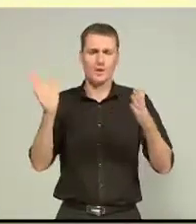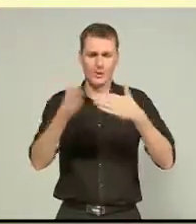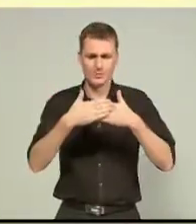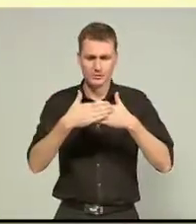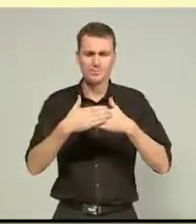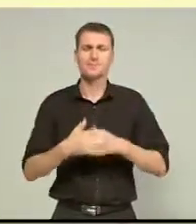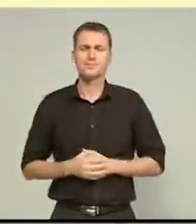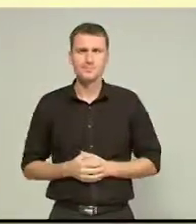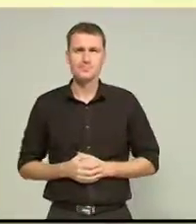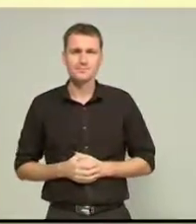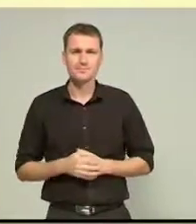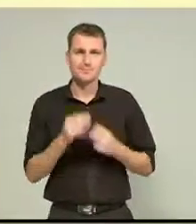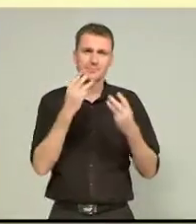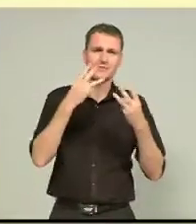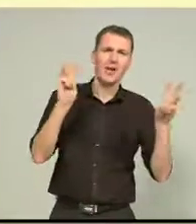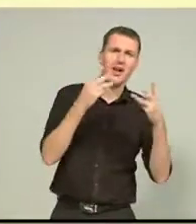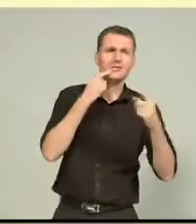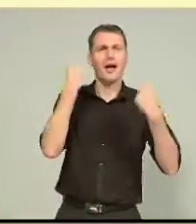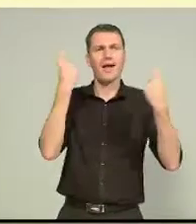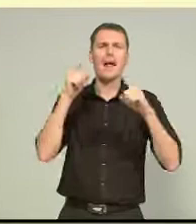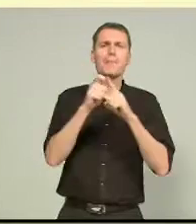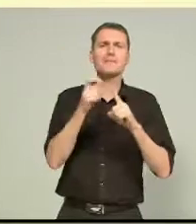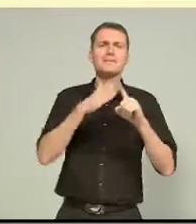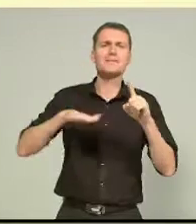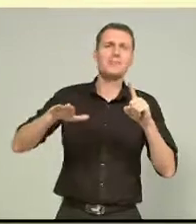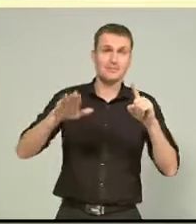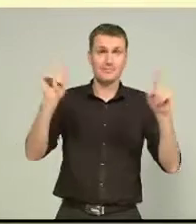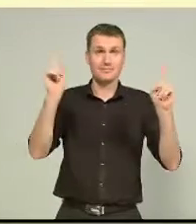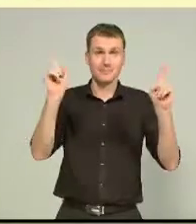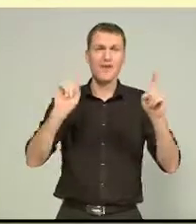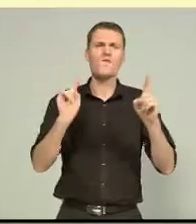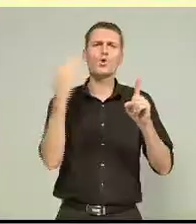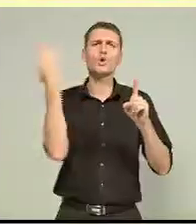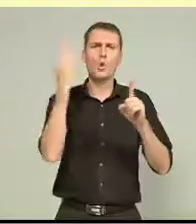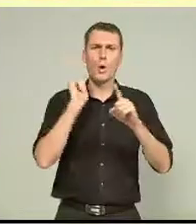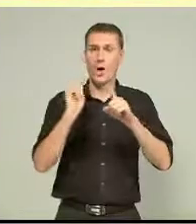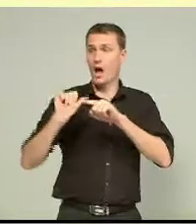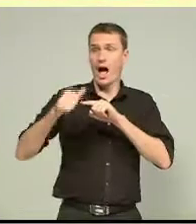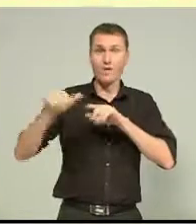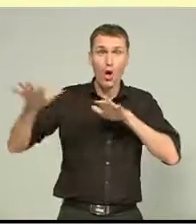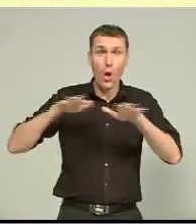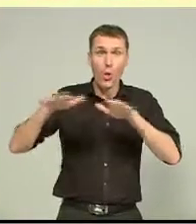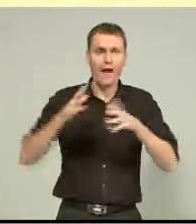Songs and Smiles in Pegasustown today is the first school to be built after the Canterbury Earthquakes opens.